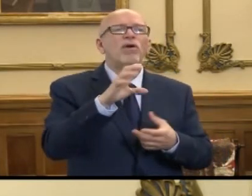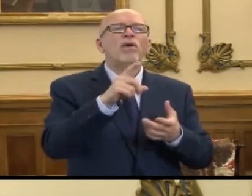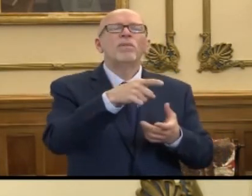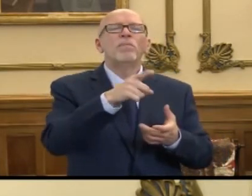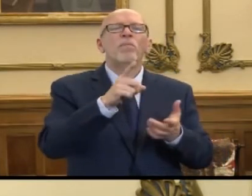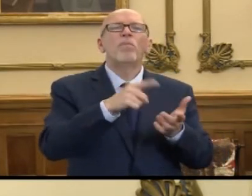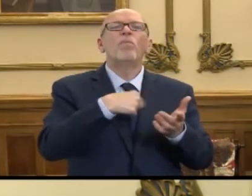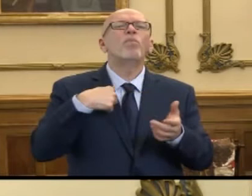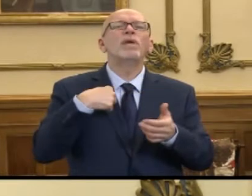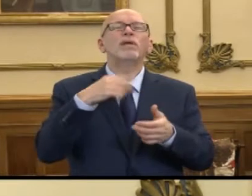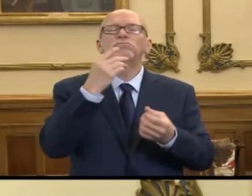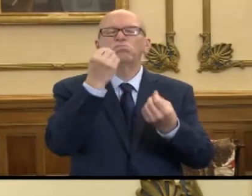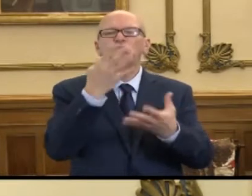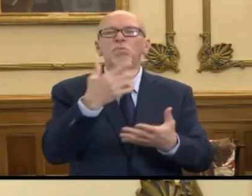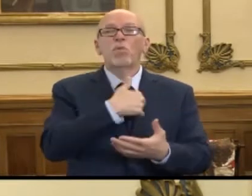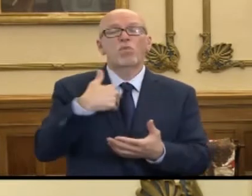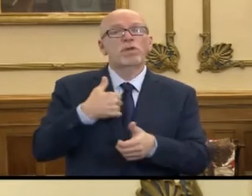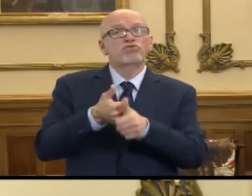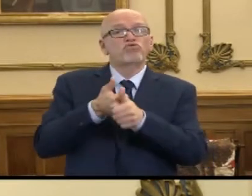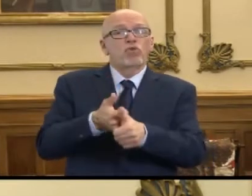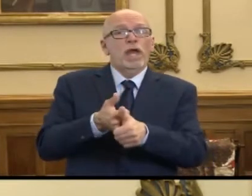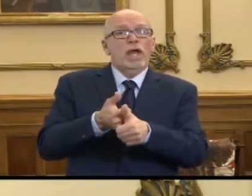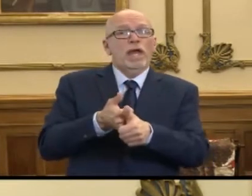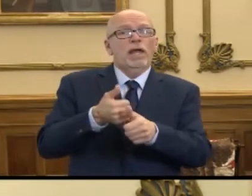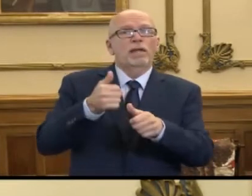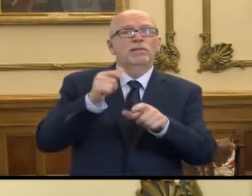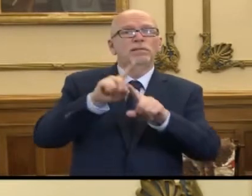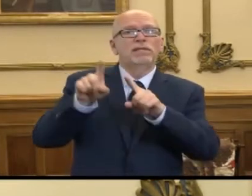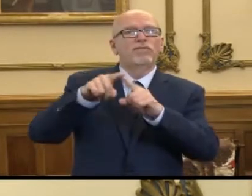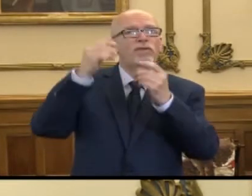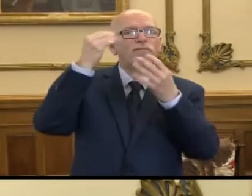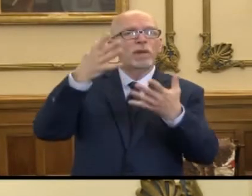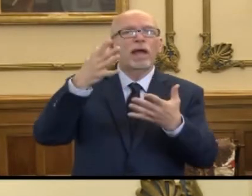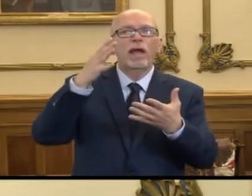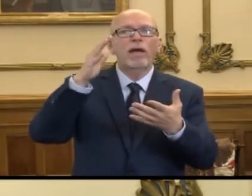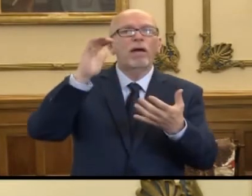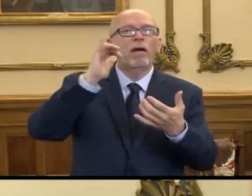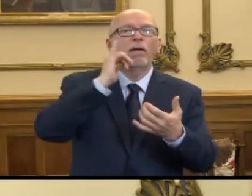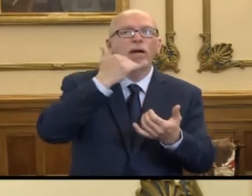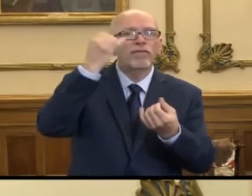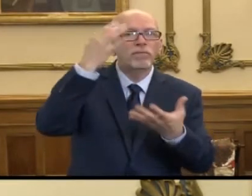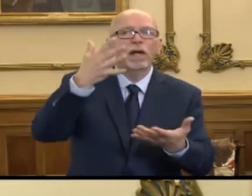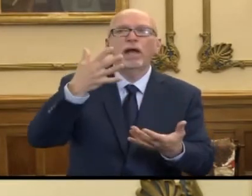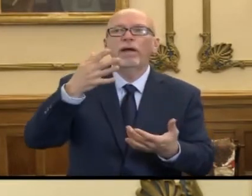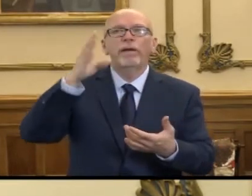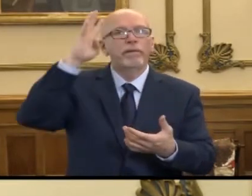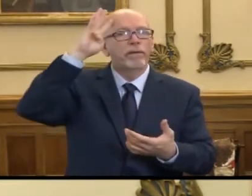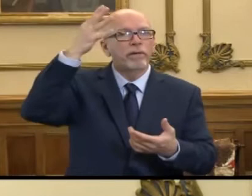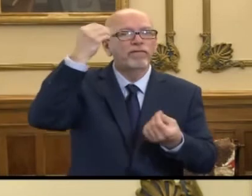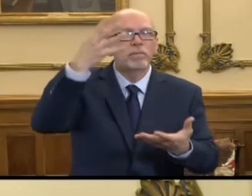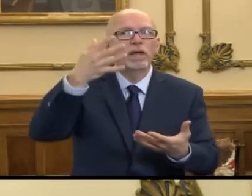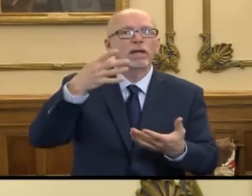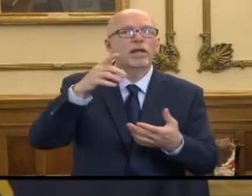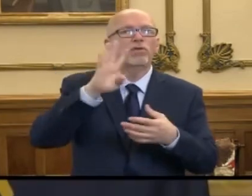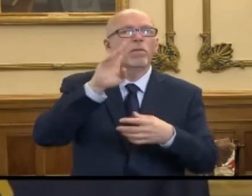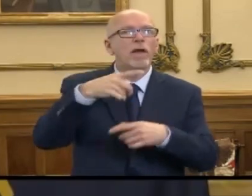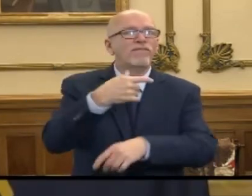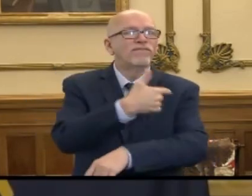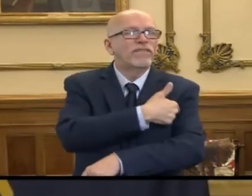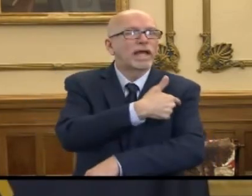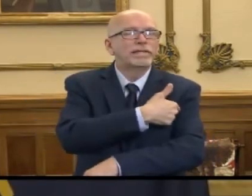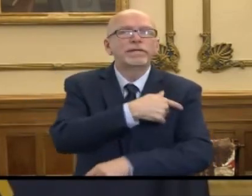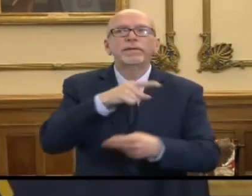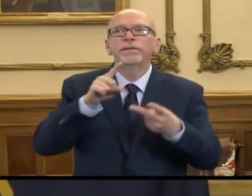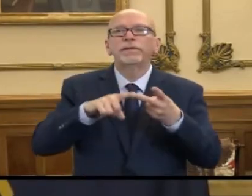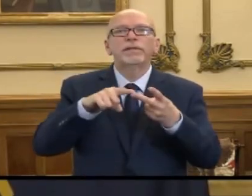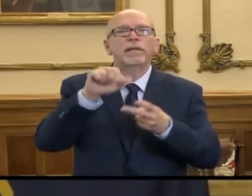track misinformation or disinformation regarding vaccines, regarding